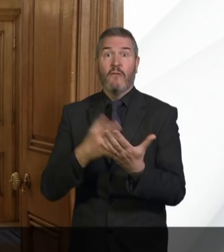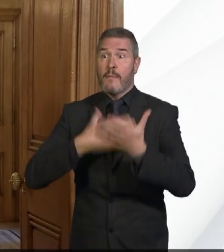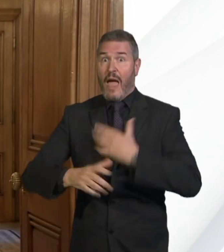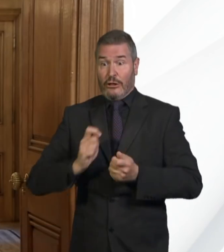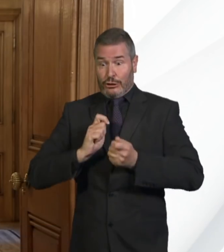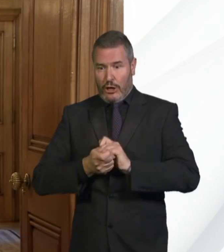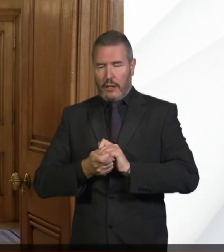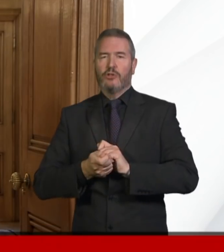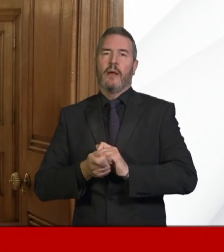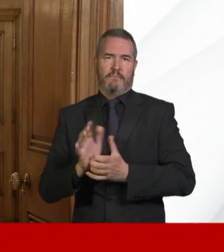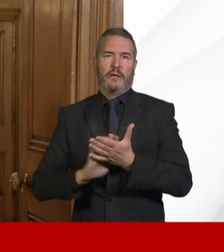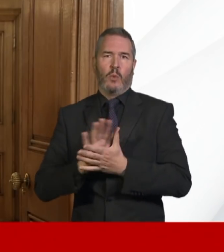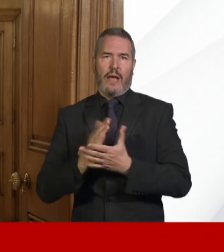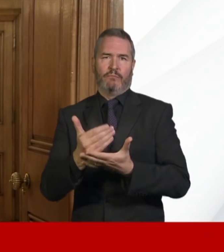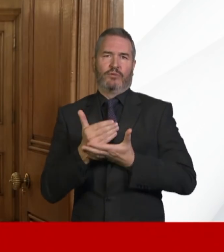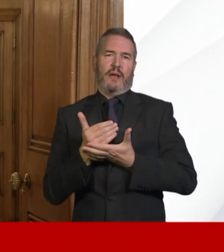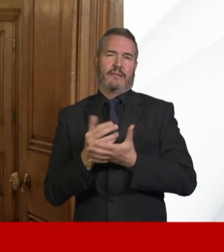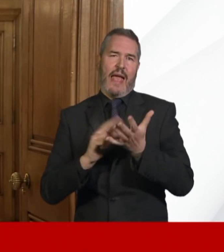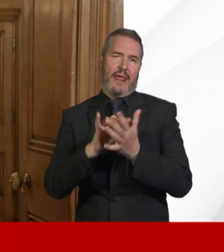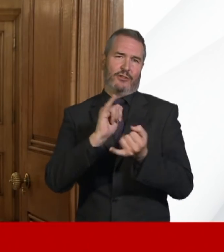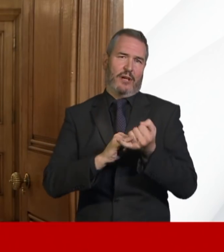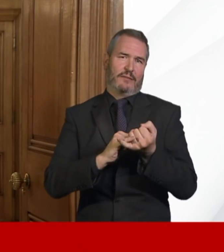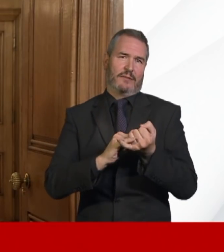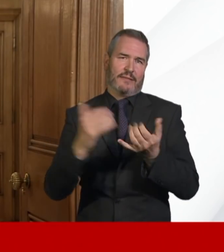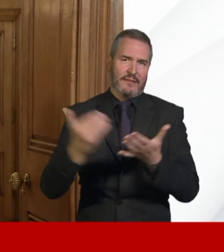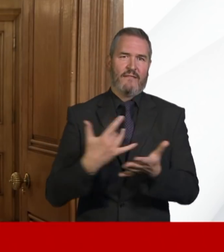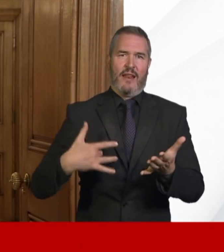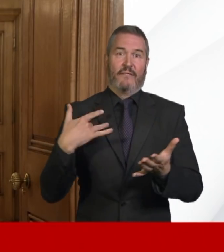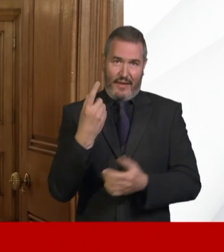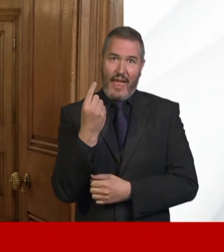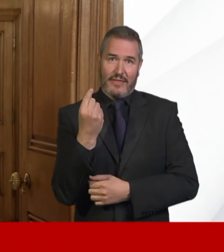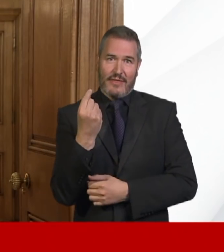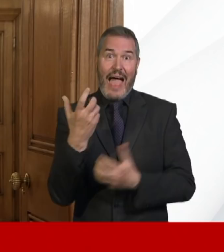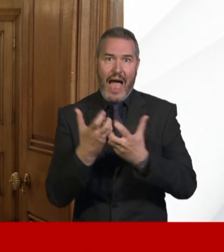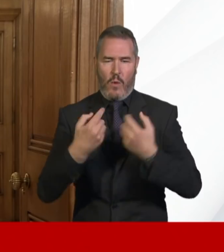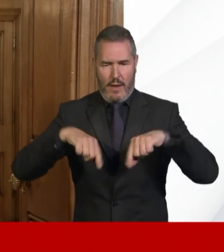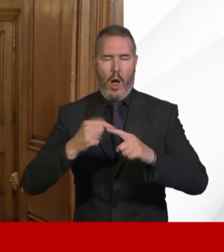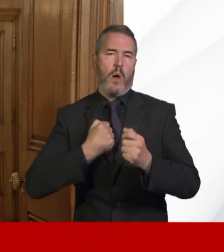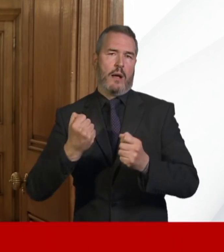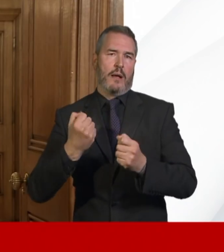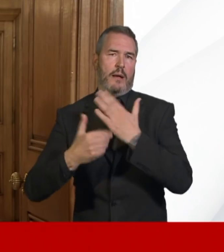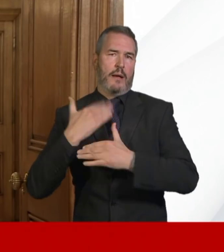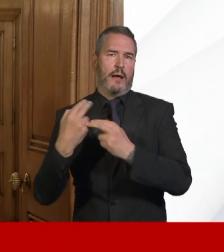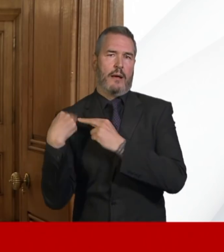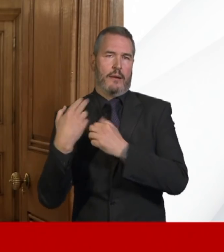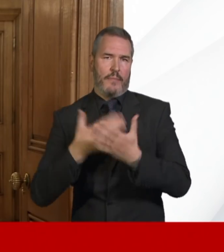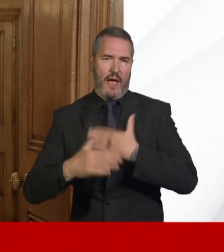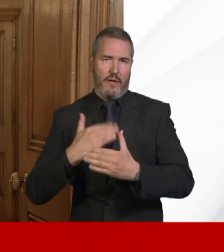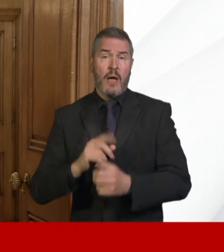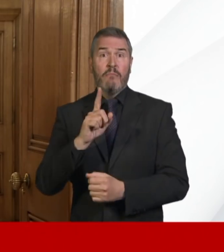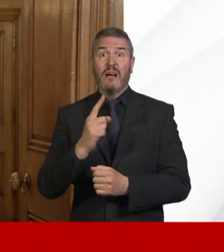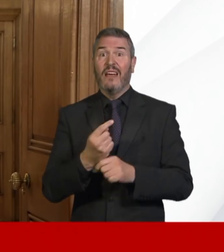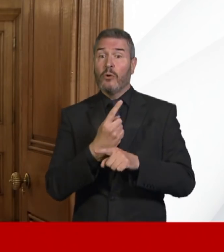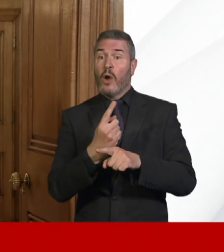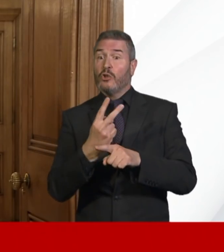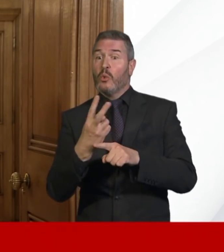virus and we'll be able to protect the NHS and to save people's lives. Of course, if those measures prove insufficient